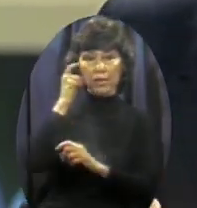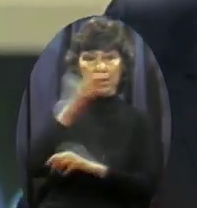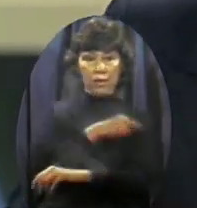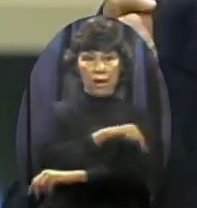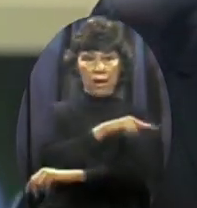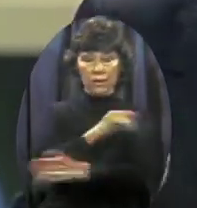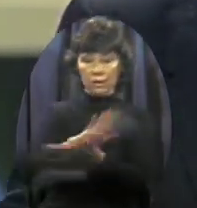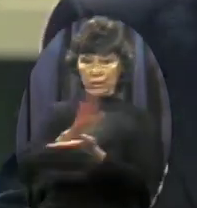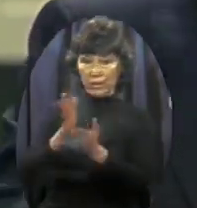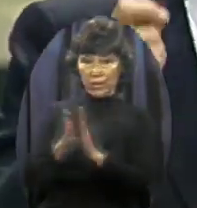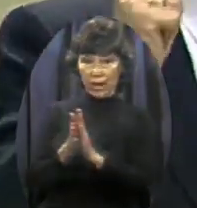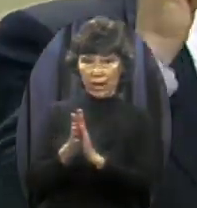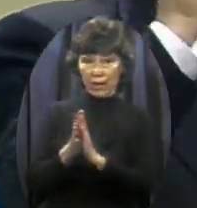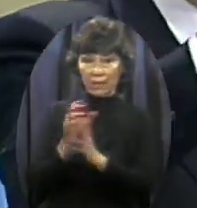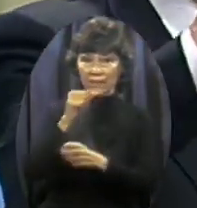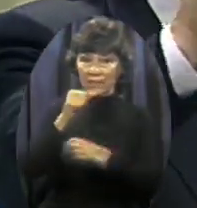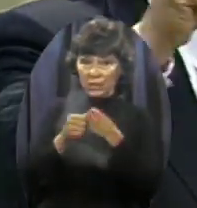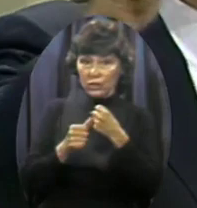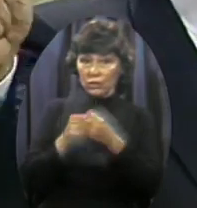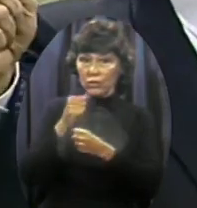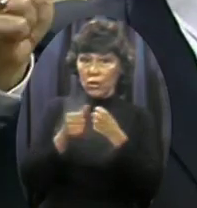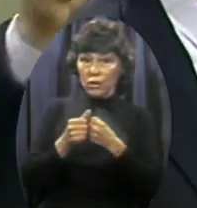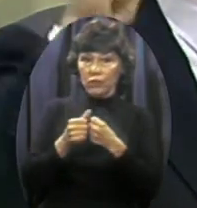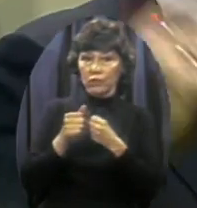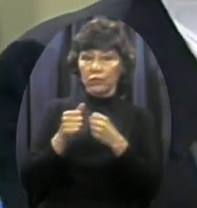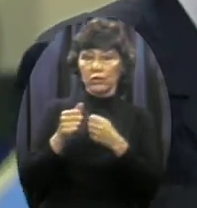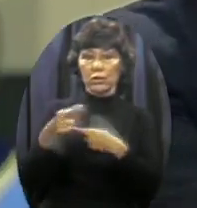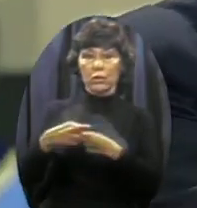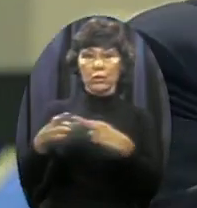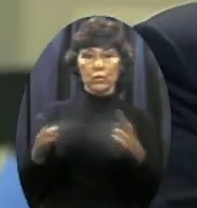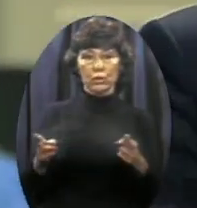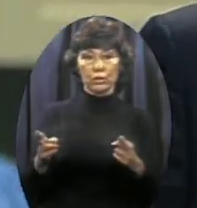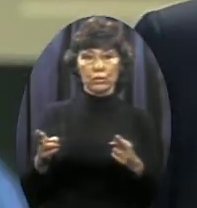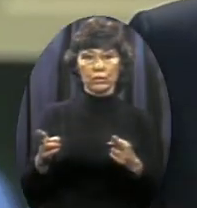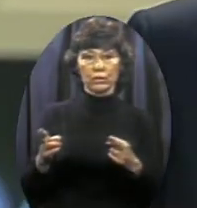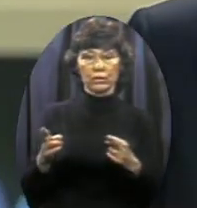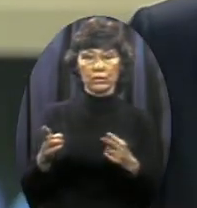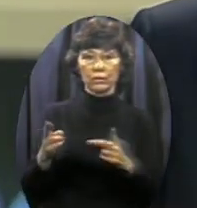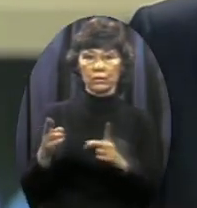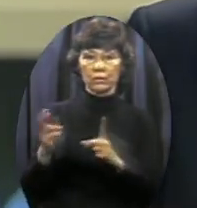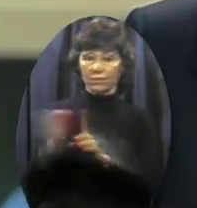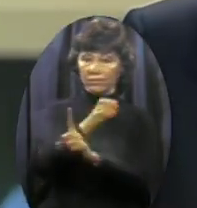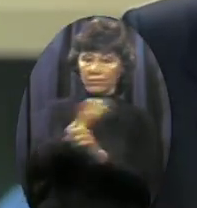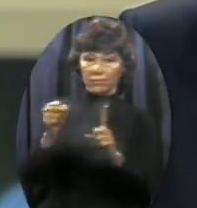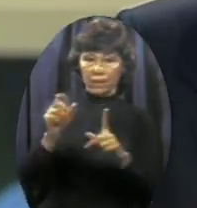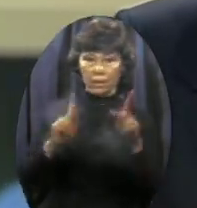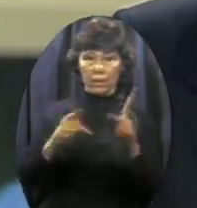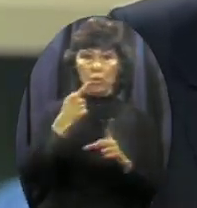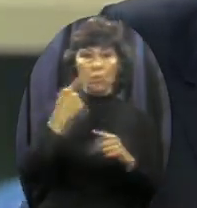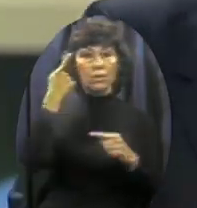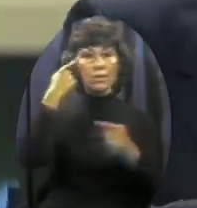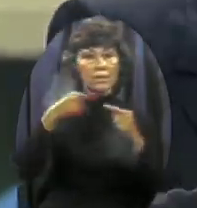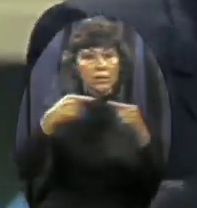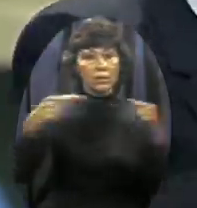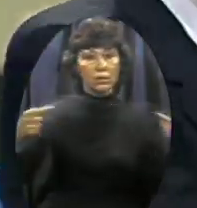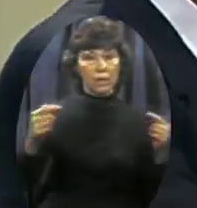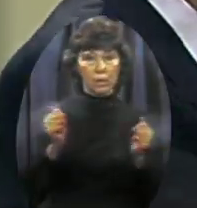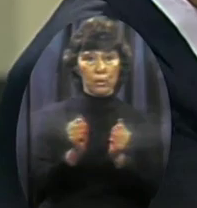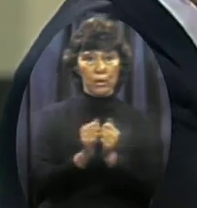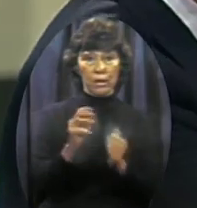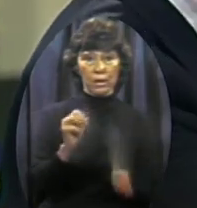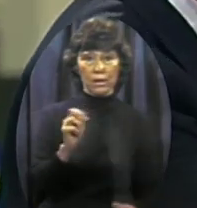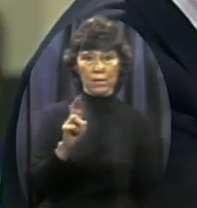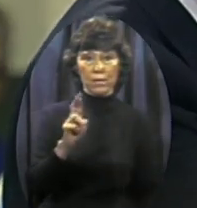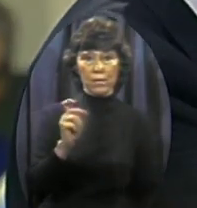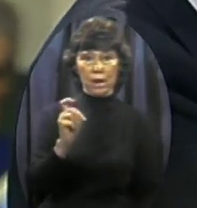To crush those political dissidents Who disagree with Marxist-Leninism It was this